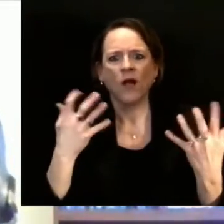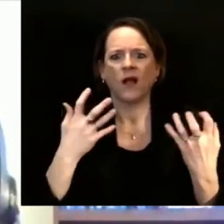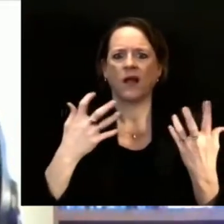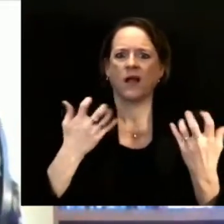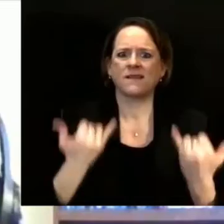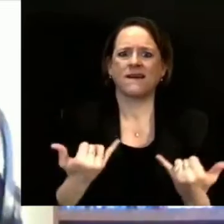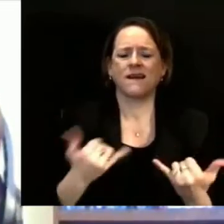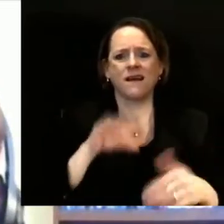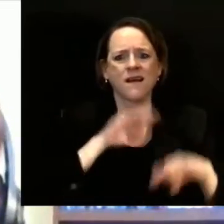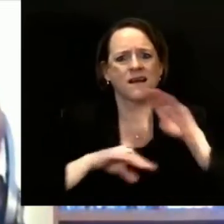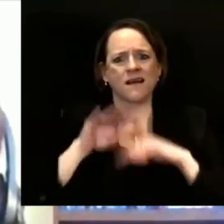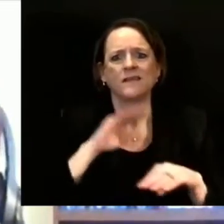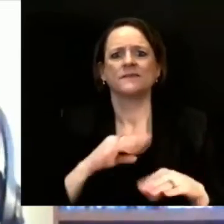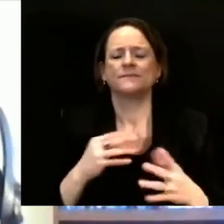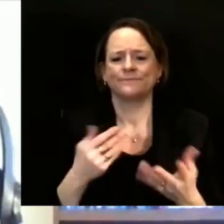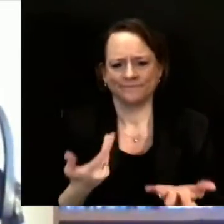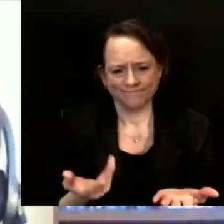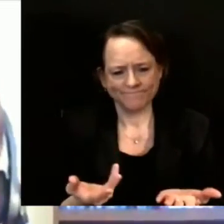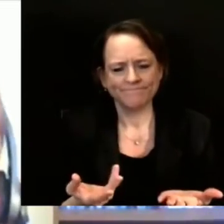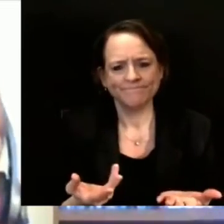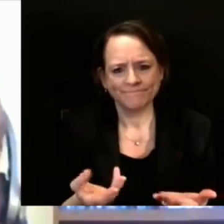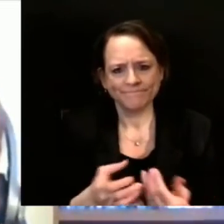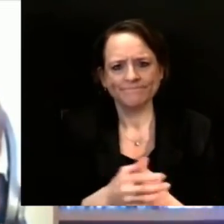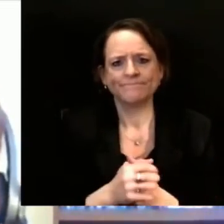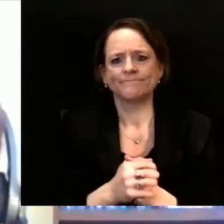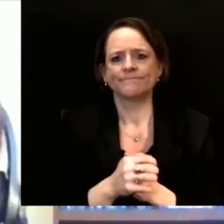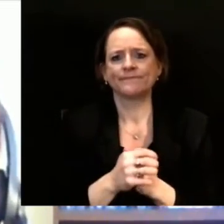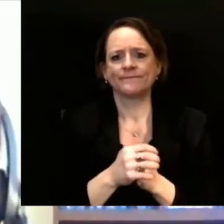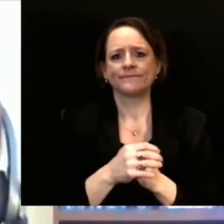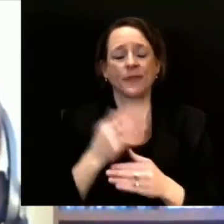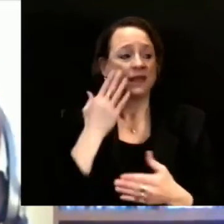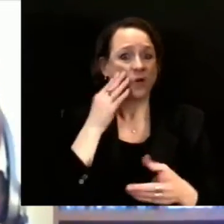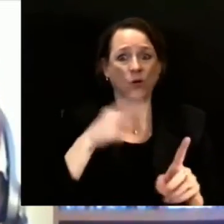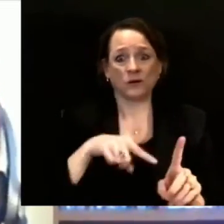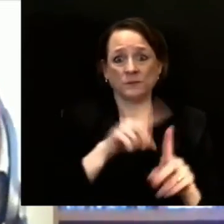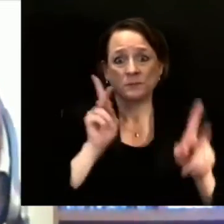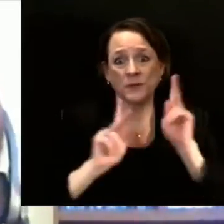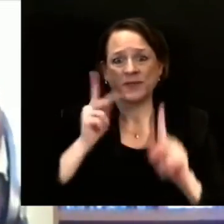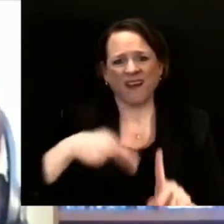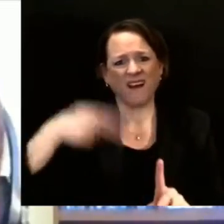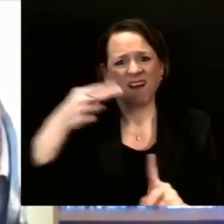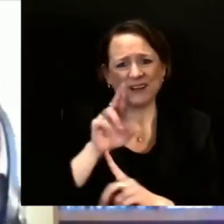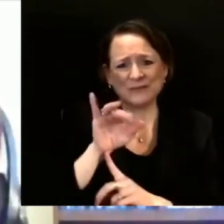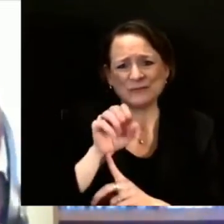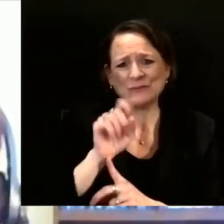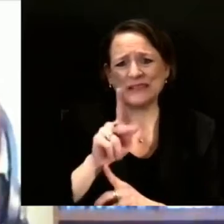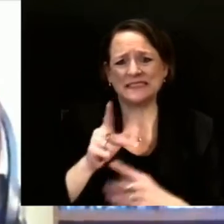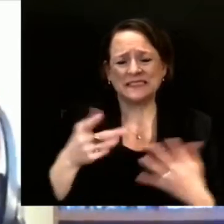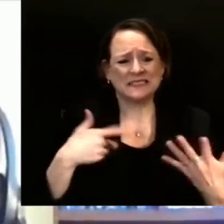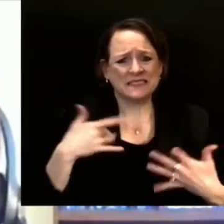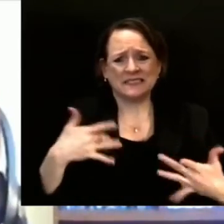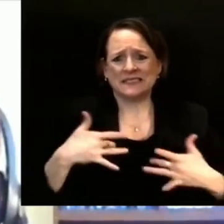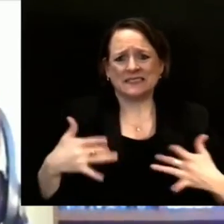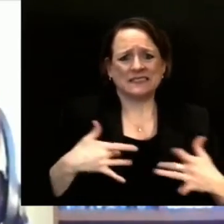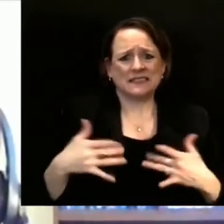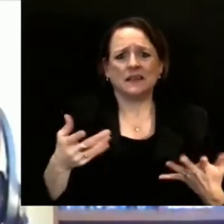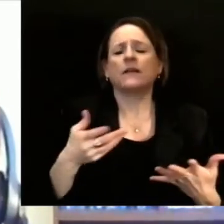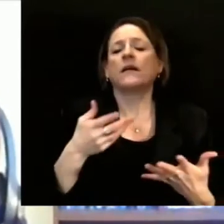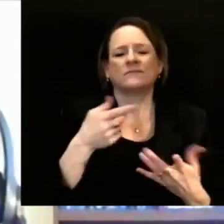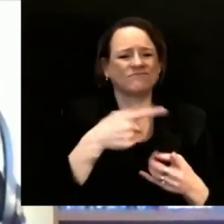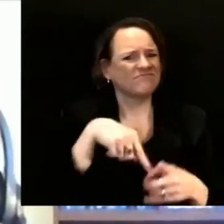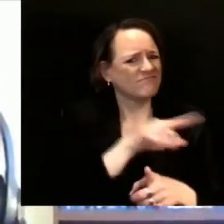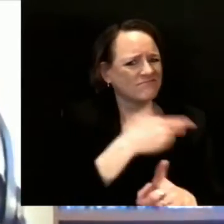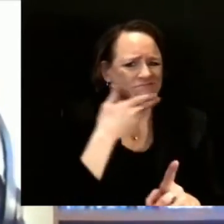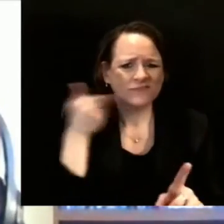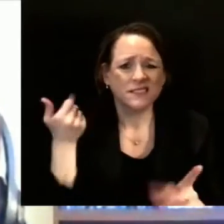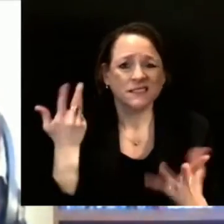need to stay home anyway. So for example, if you're immunocompromised right now with the level of COVID in your community,